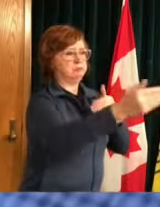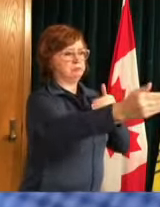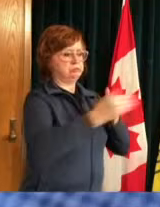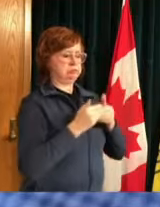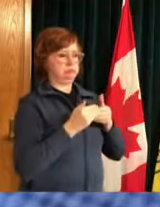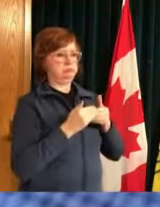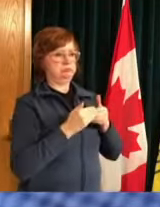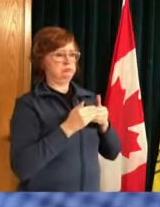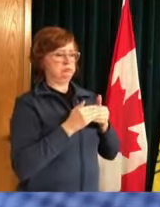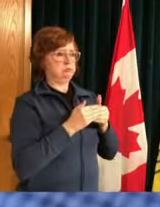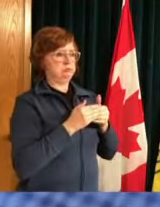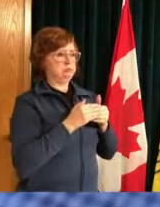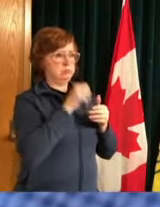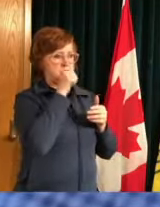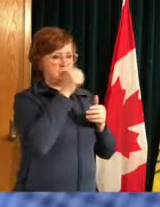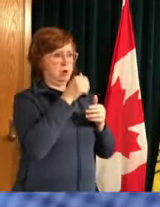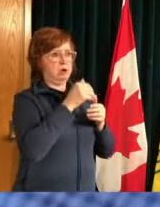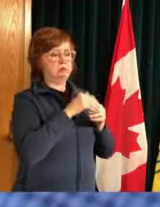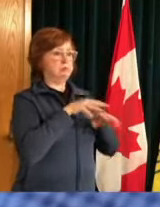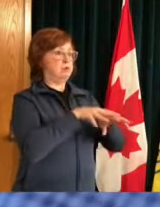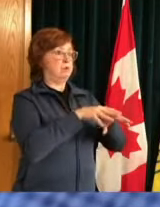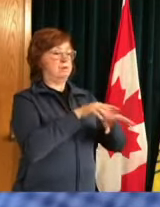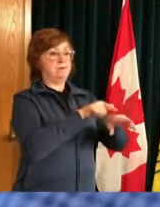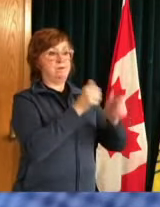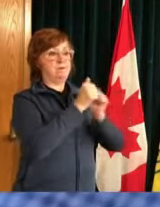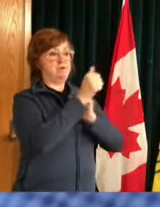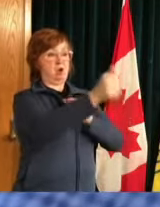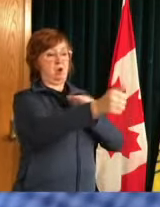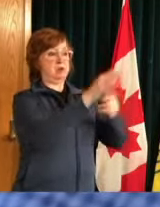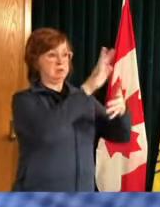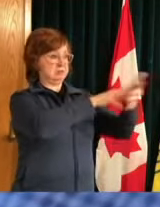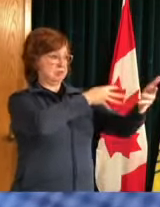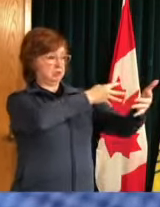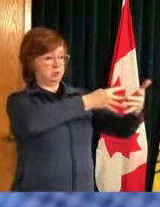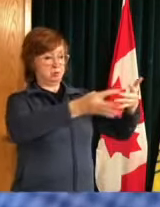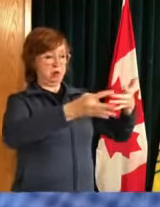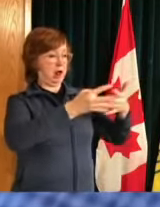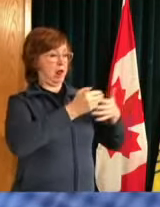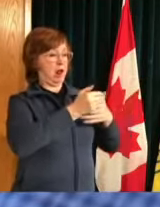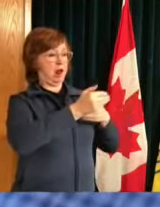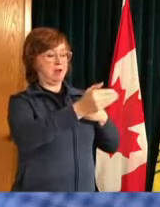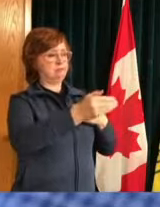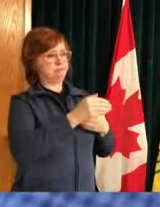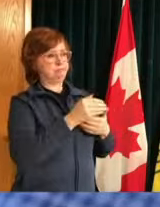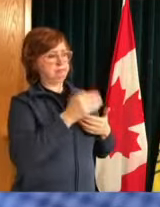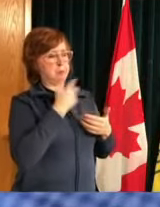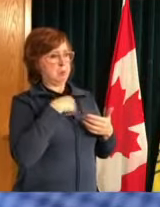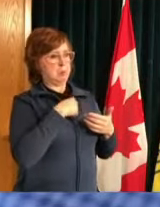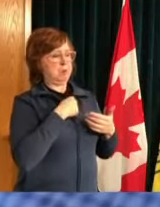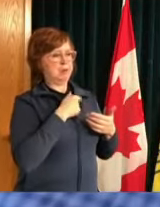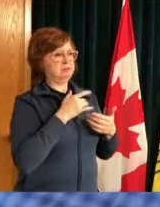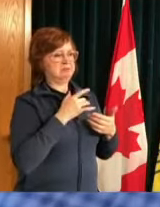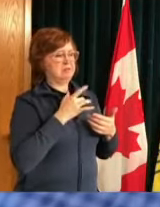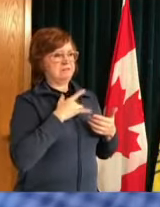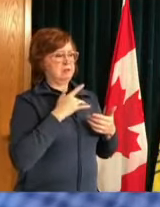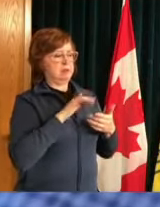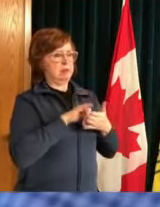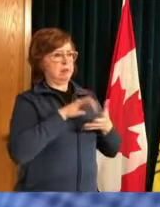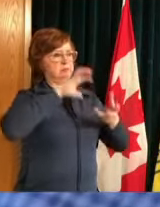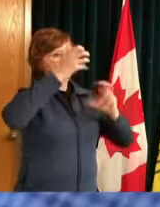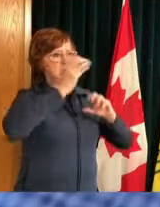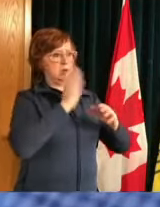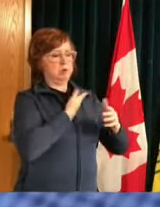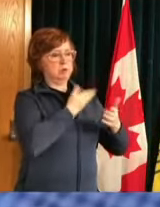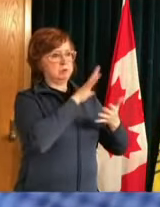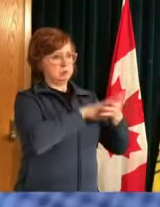any appointments but as the premier has already pointed out the erratic nature of the supply particularly around moderna has been the single biggest factor um and we are working